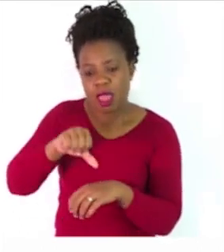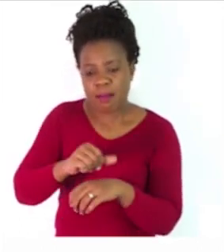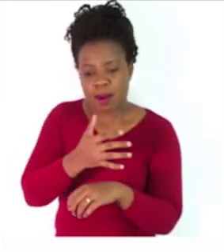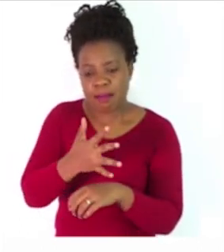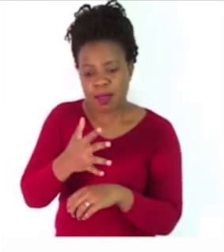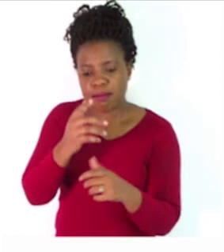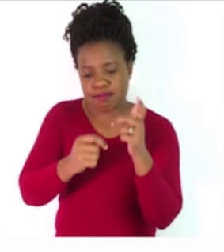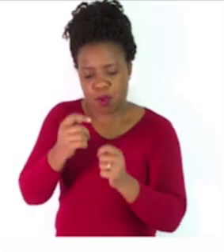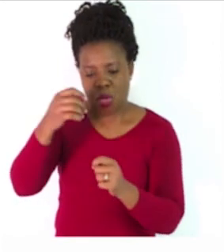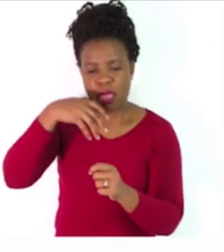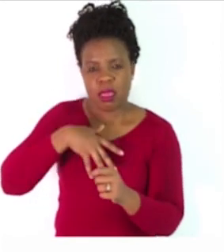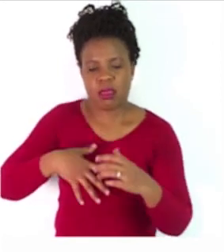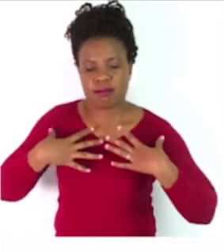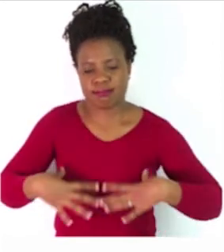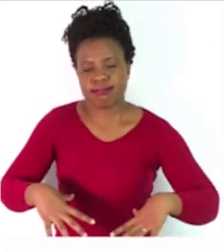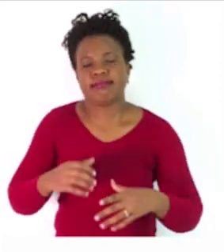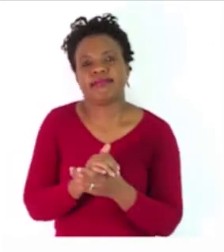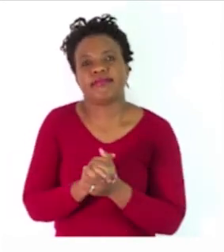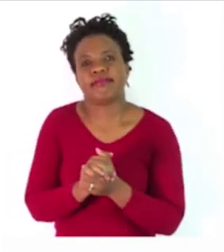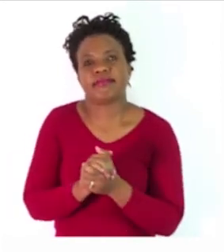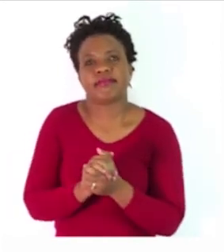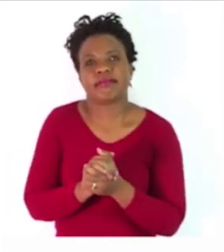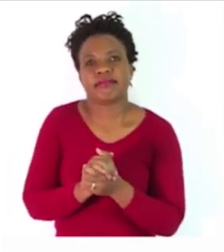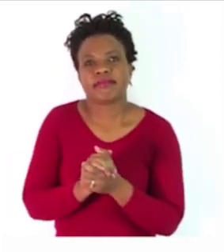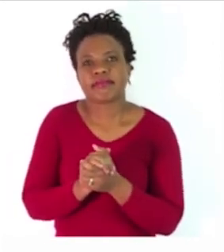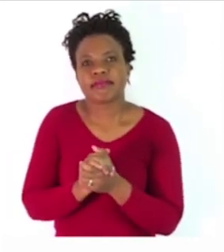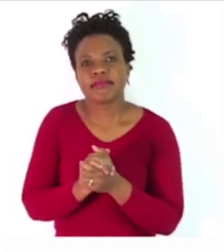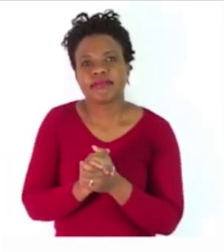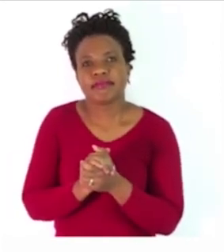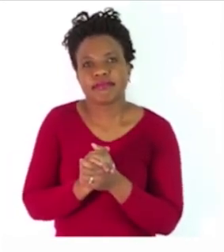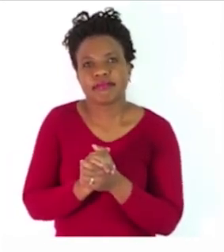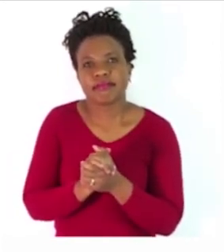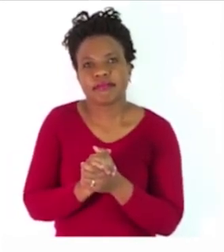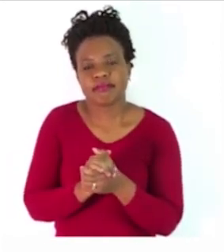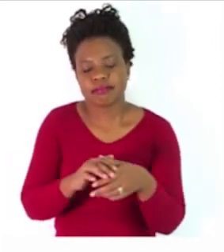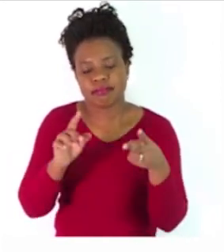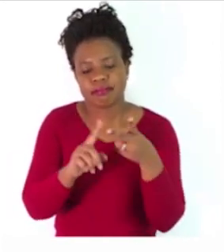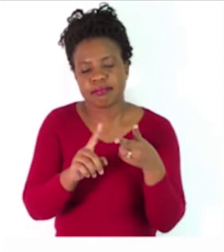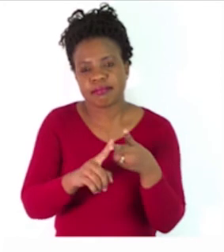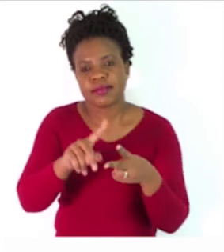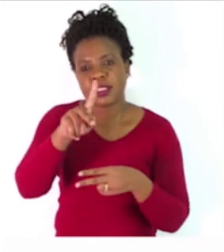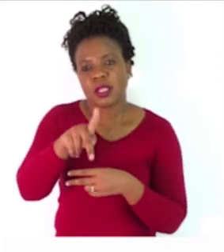common nouns. Let's move on to the second type of noun, which is proper nouns.